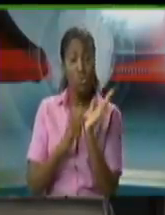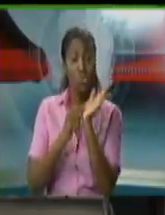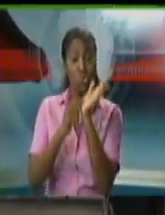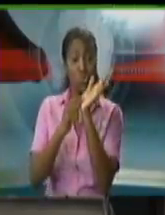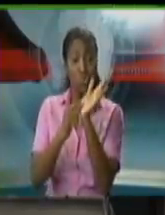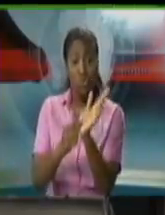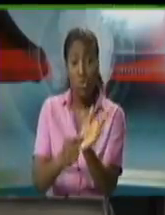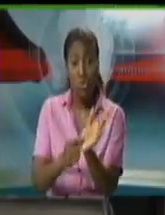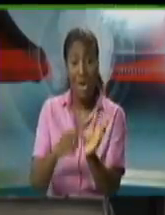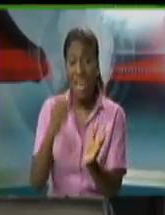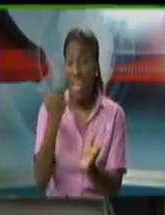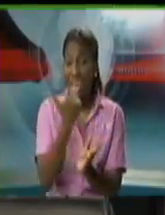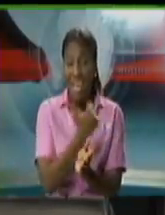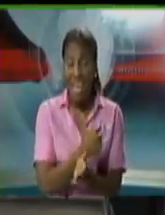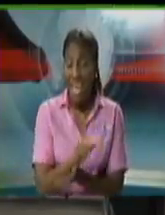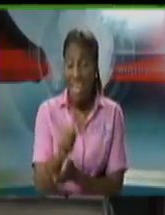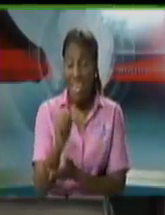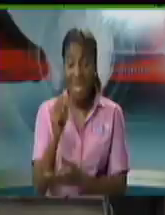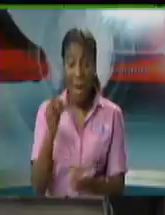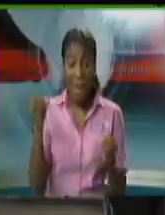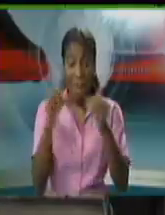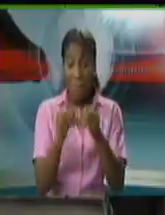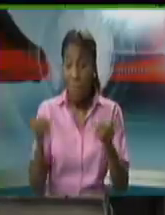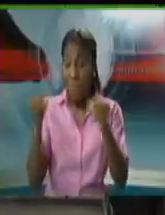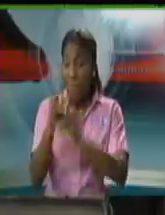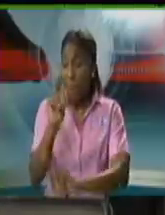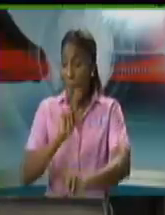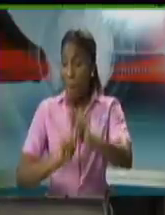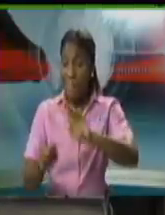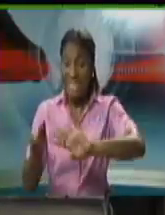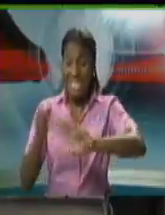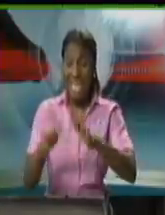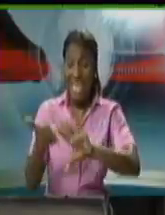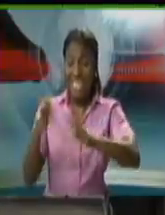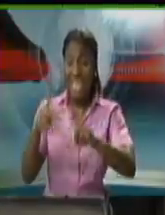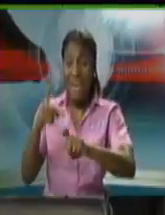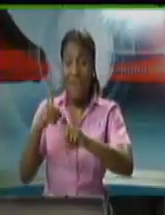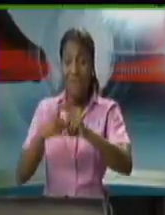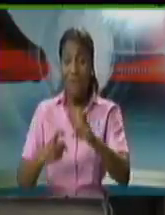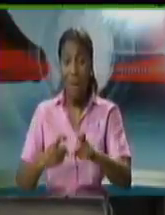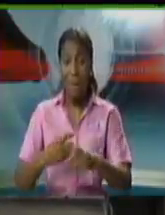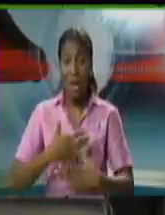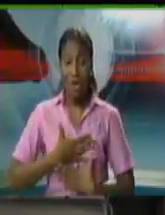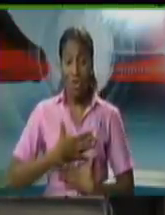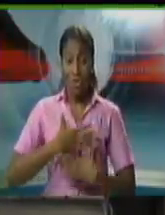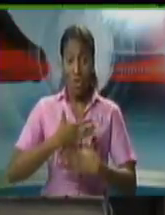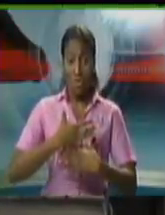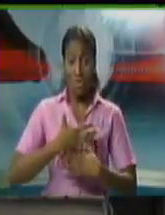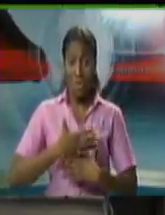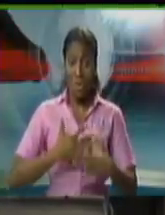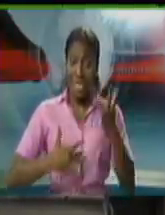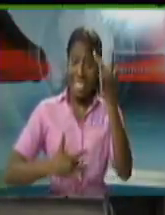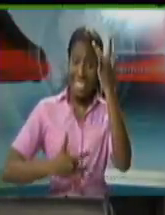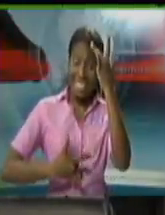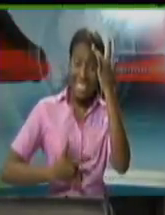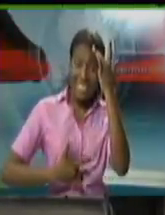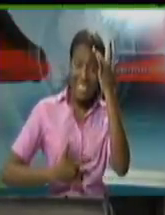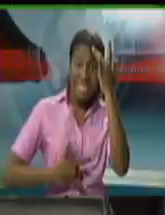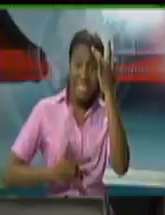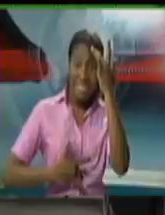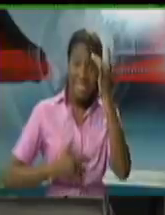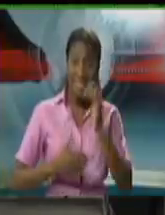significant increase in severe acute respiratory illness sorry um which is